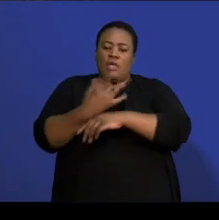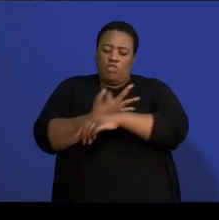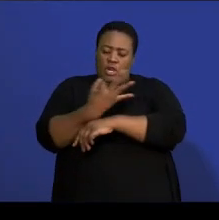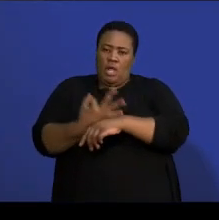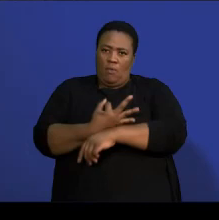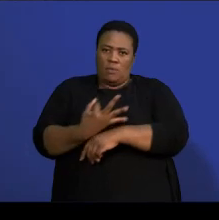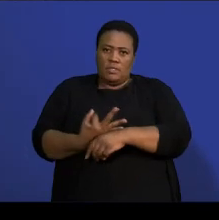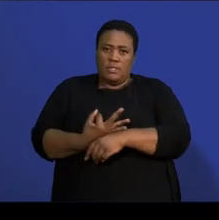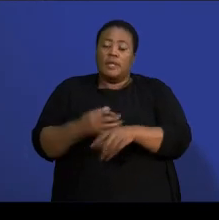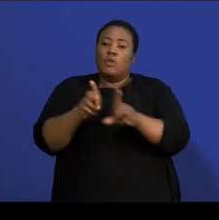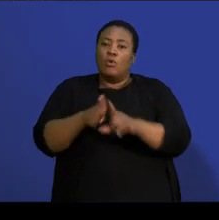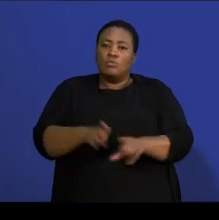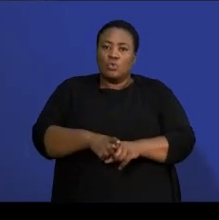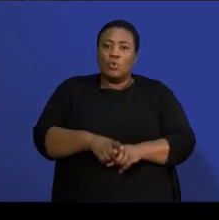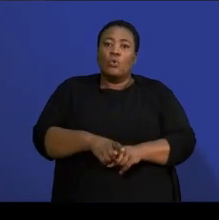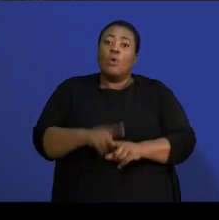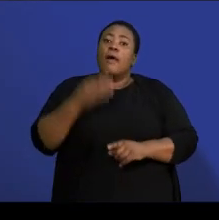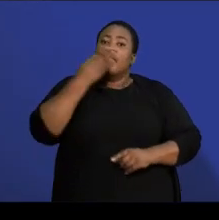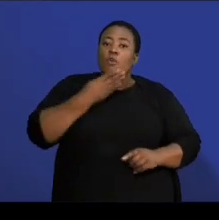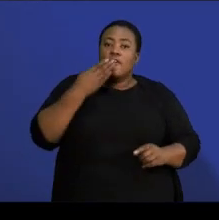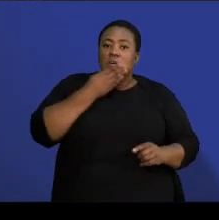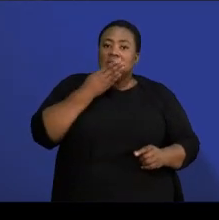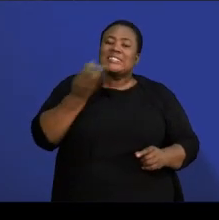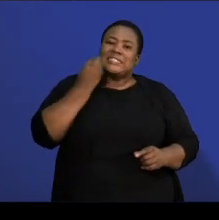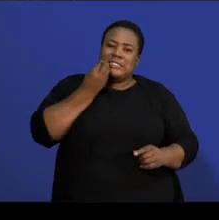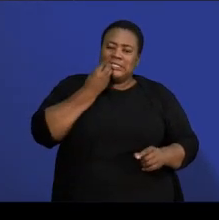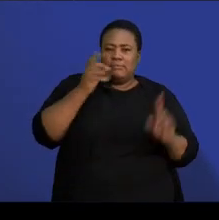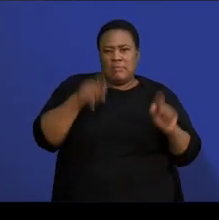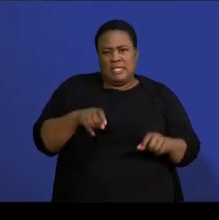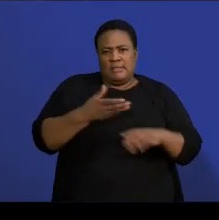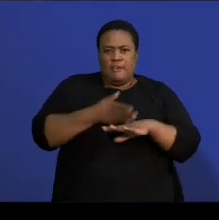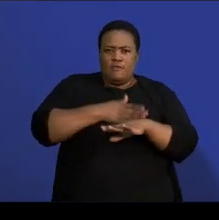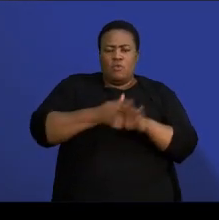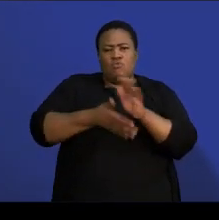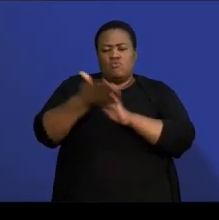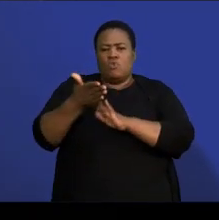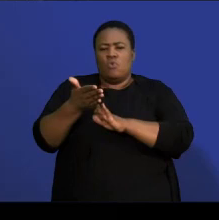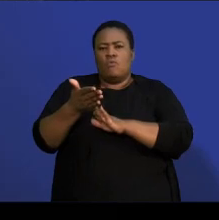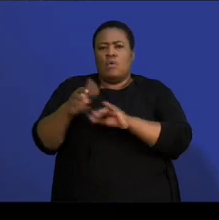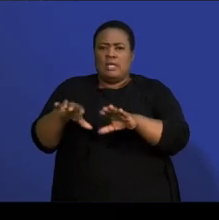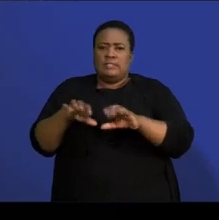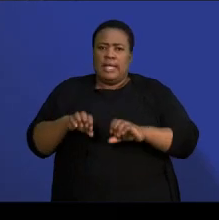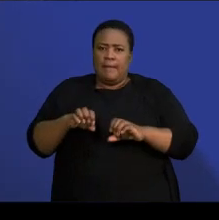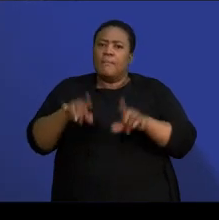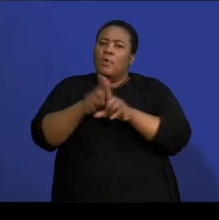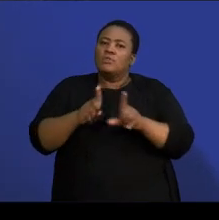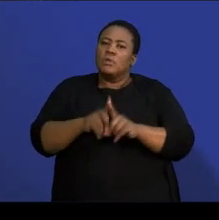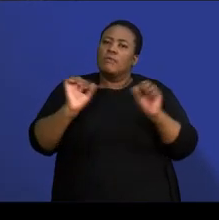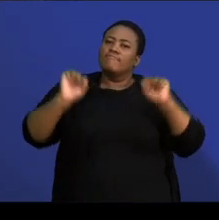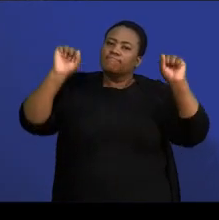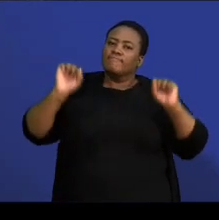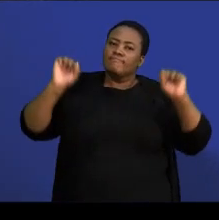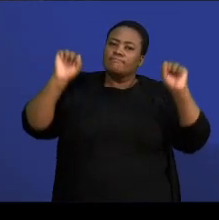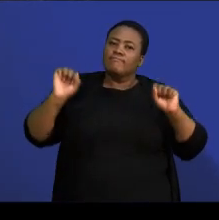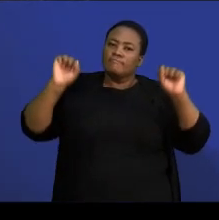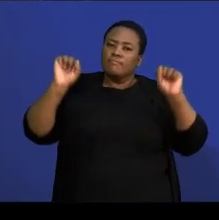you eat some breakfast before you go write your exam. Don't forget to exercise while studying. And also,